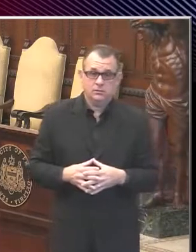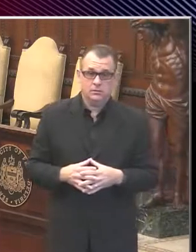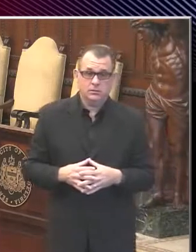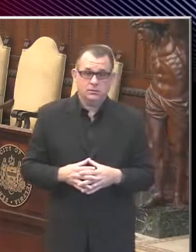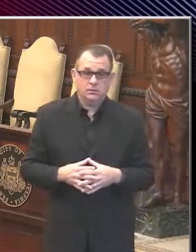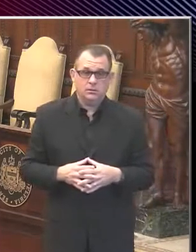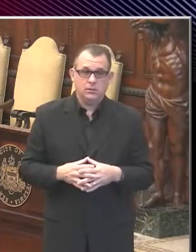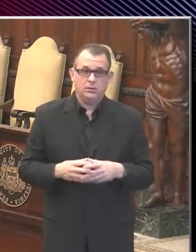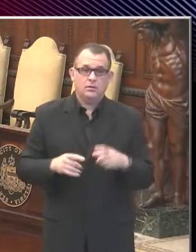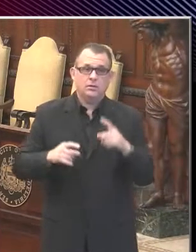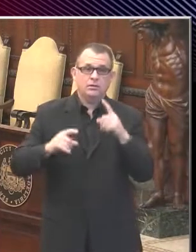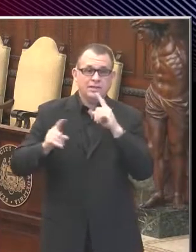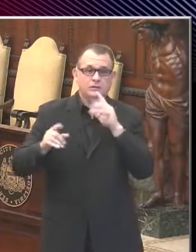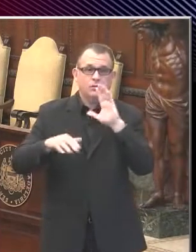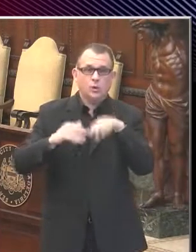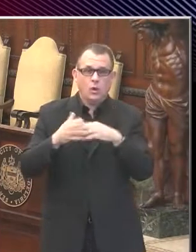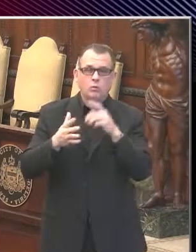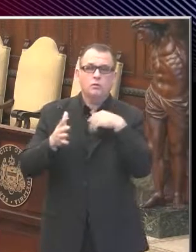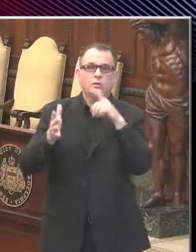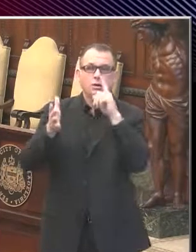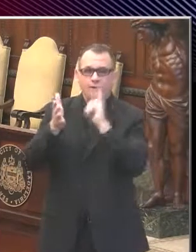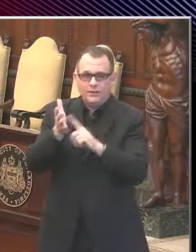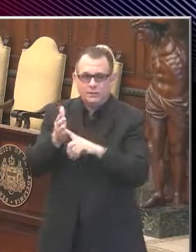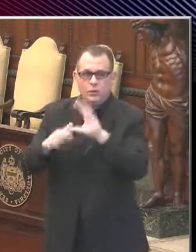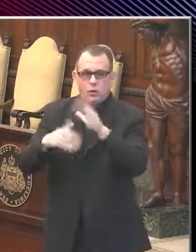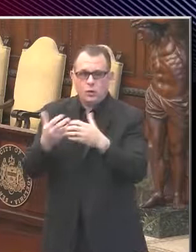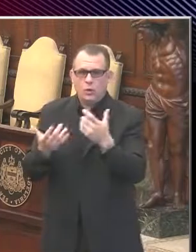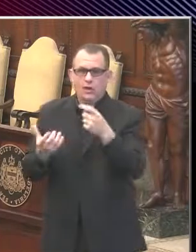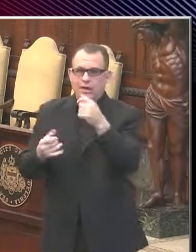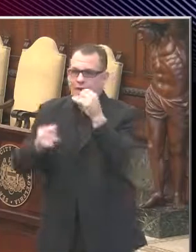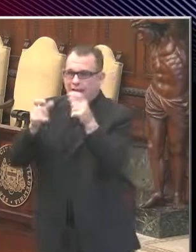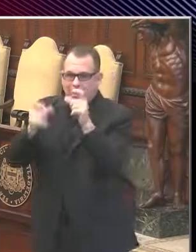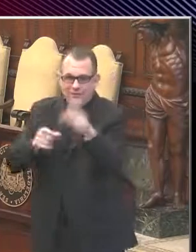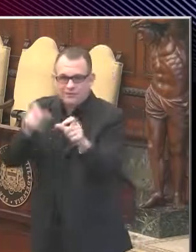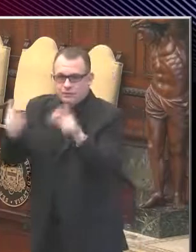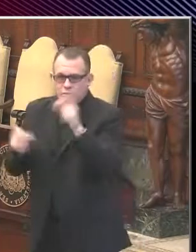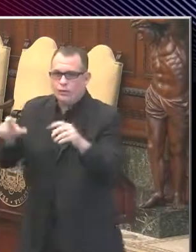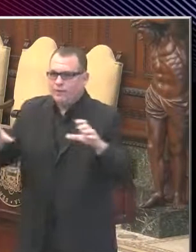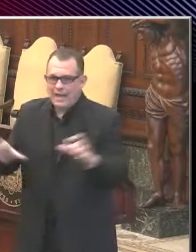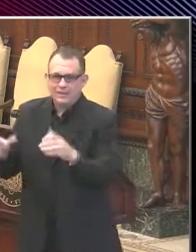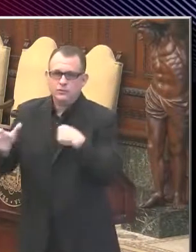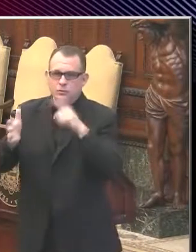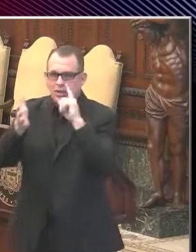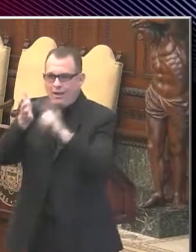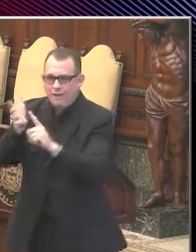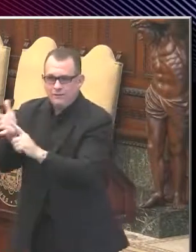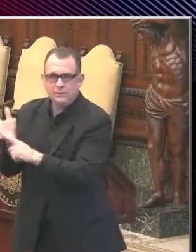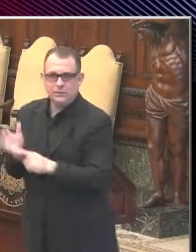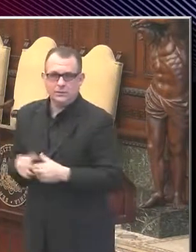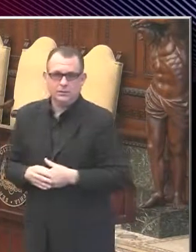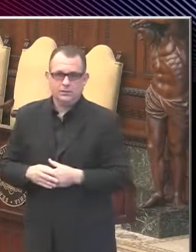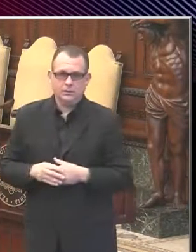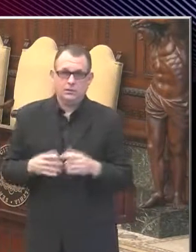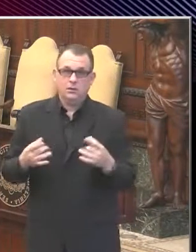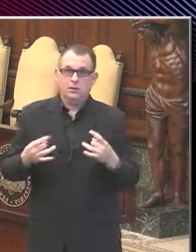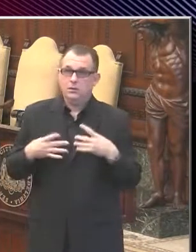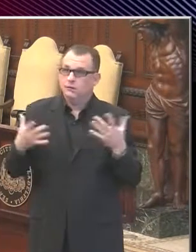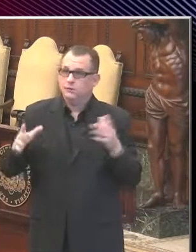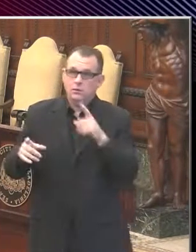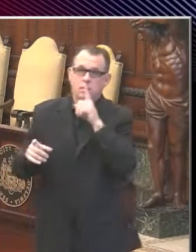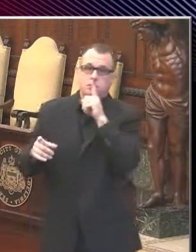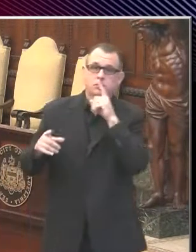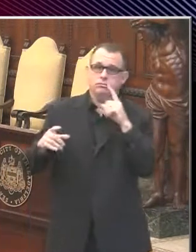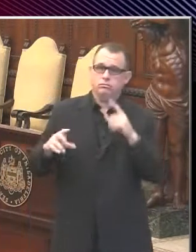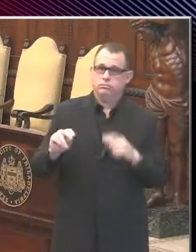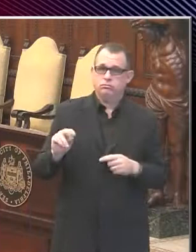individual cases are going to be investigated. So we're certainly not taking those lightly, and if there are mistakes made, we're certainly going